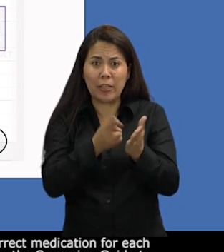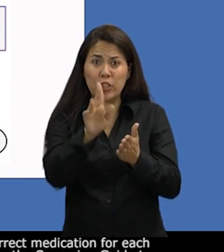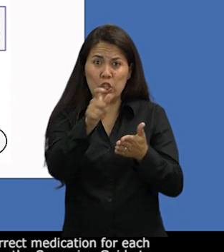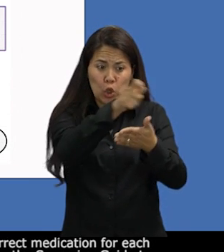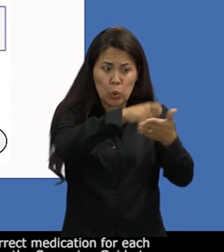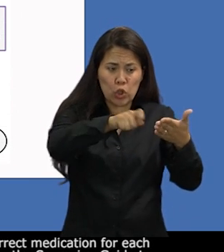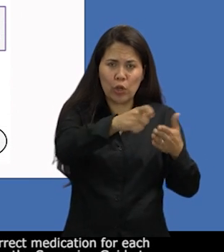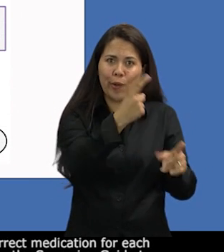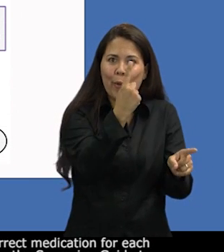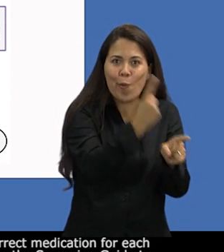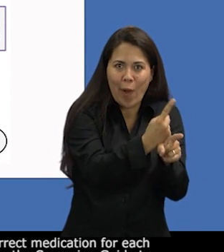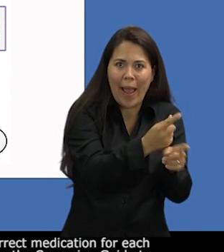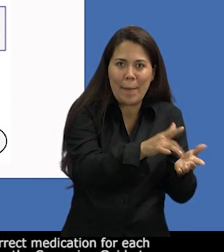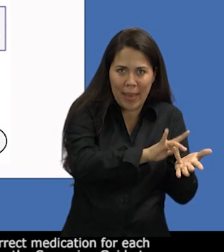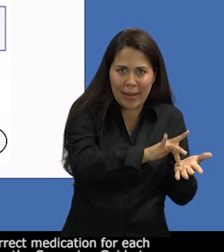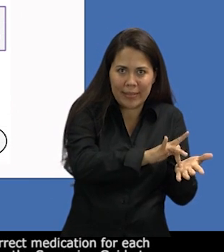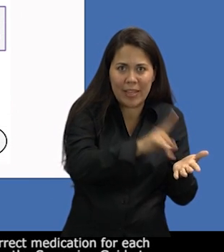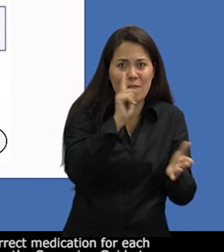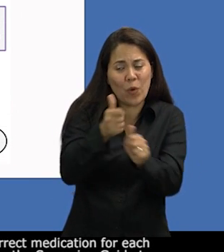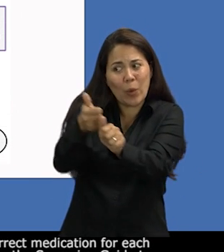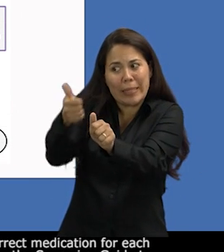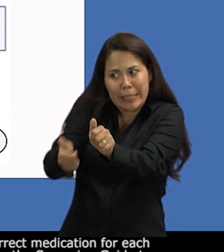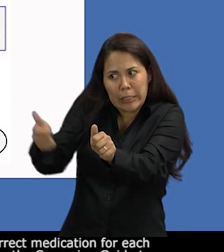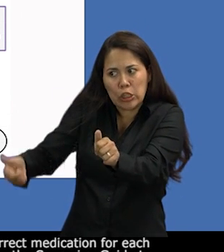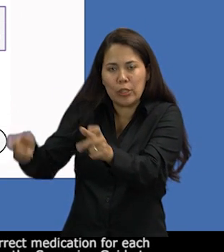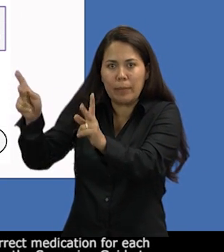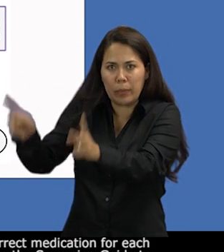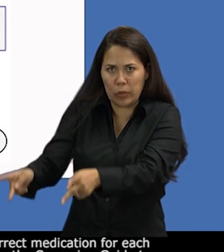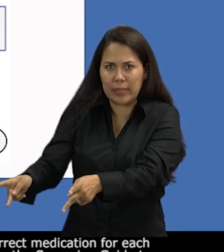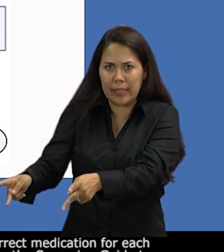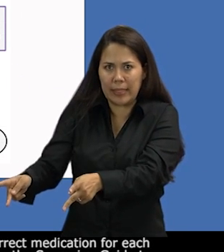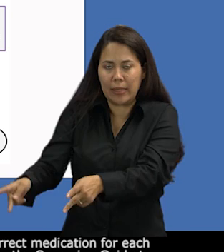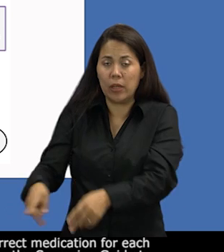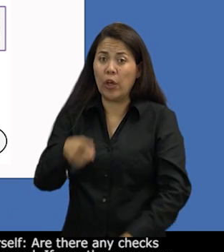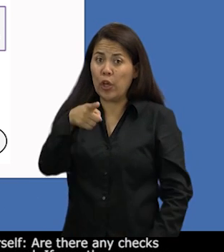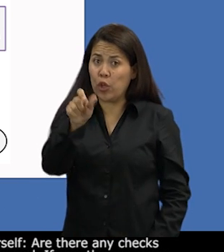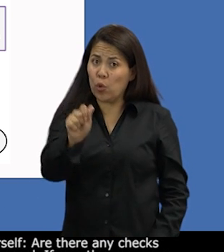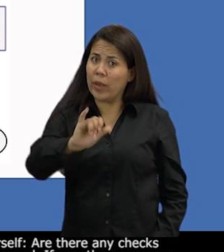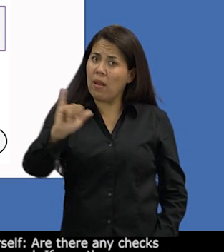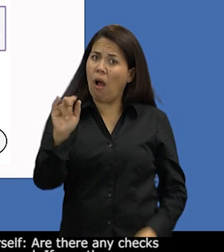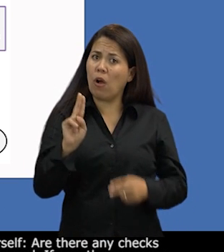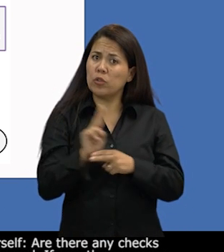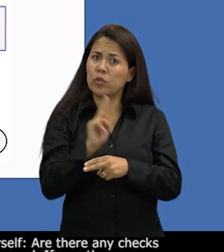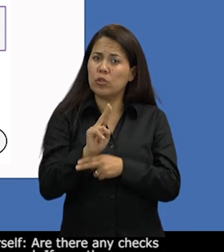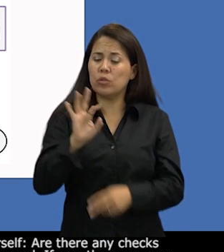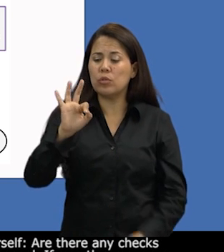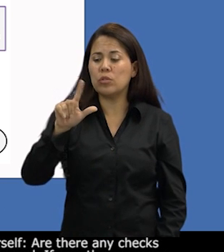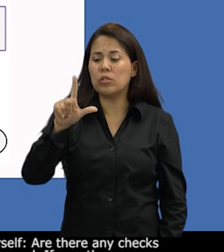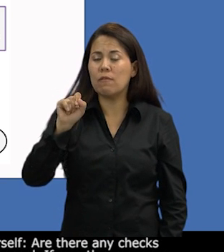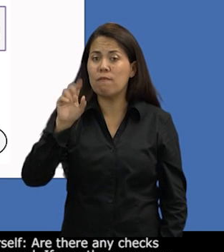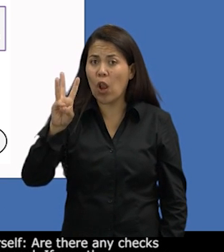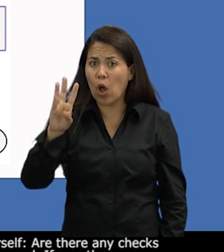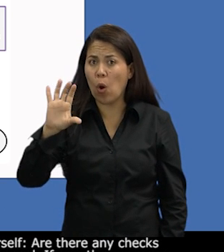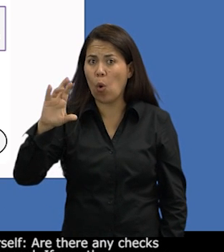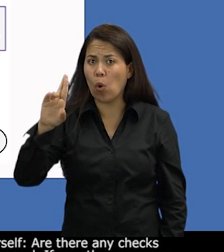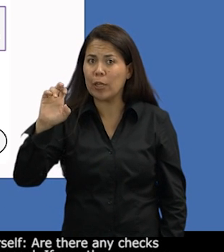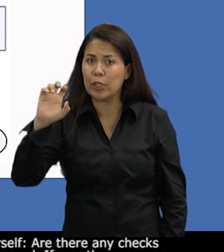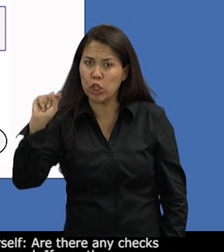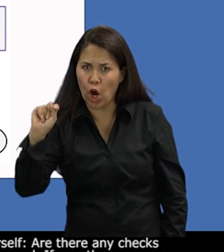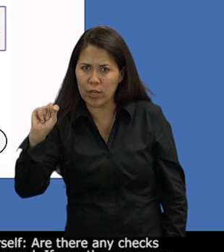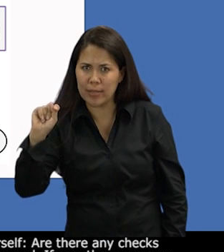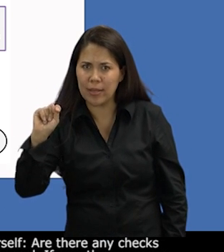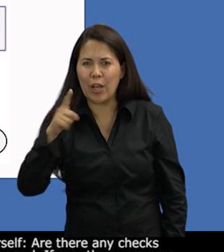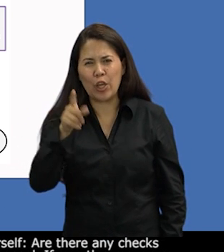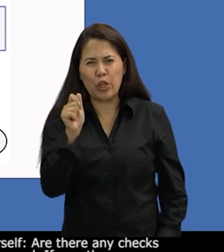You can also use the flow chart on the screening guide to circle the correct medication. Start by